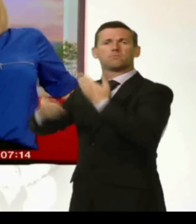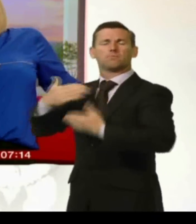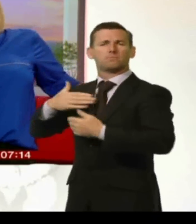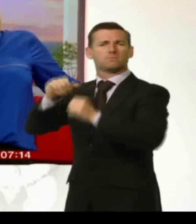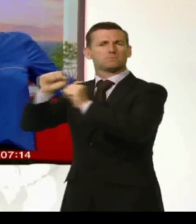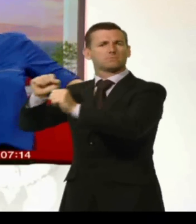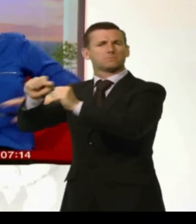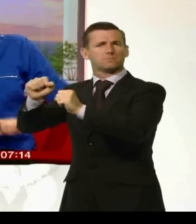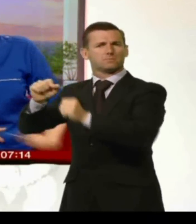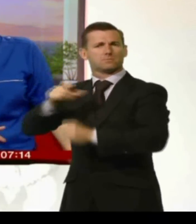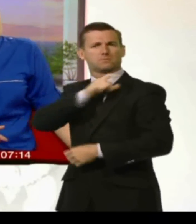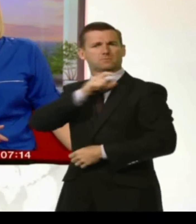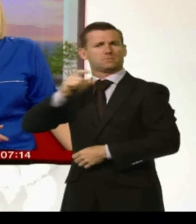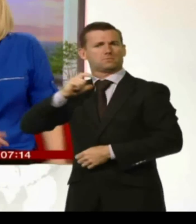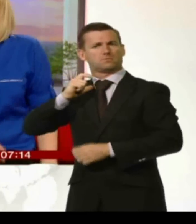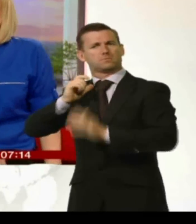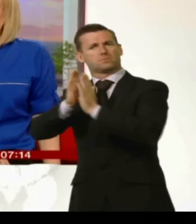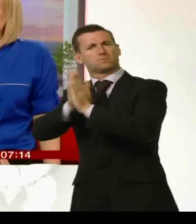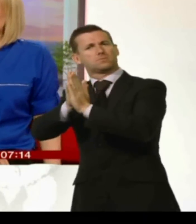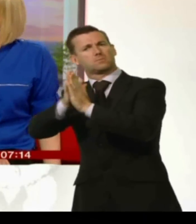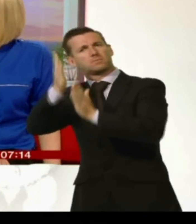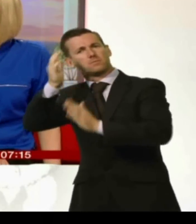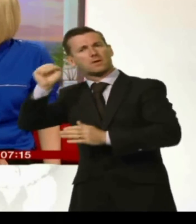a pastor in one of the Nigerian churches in London.